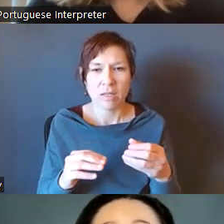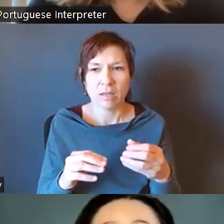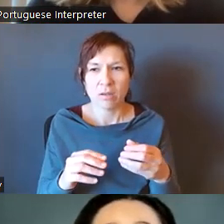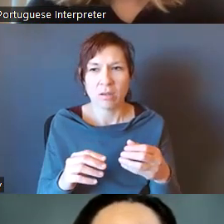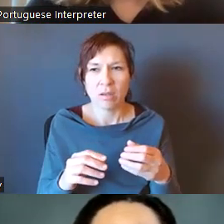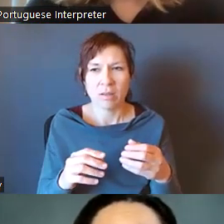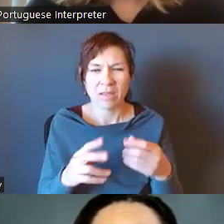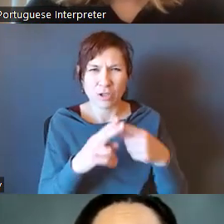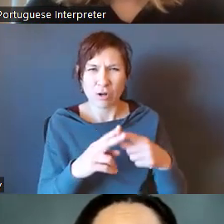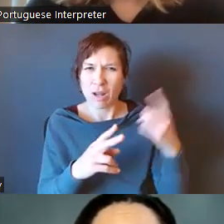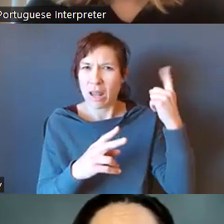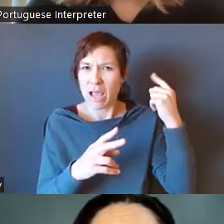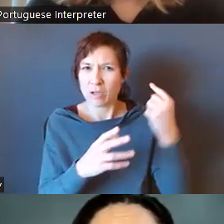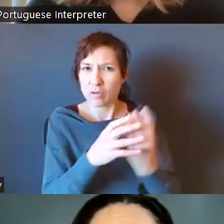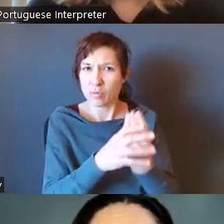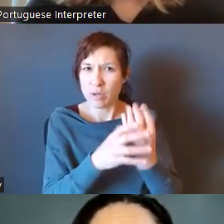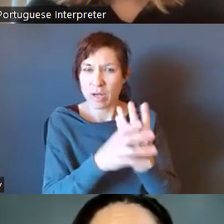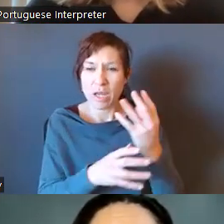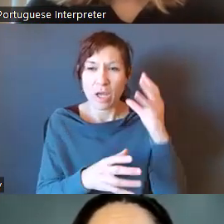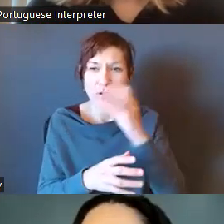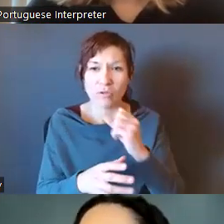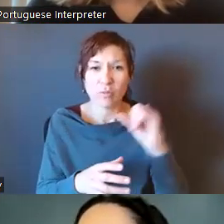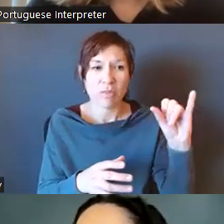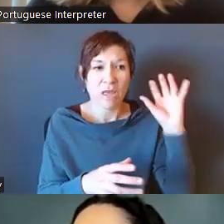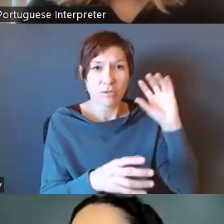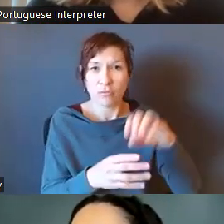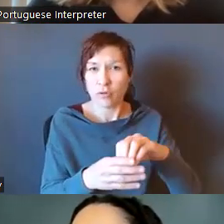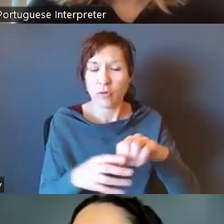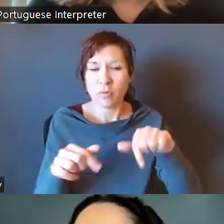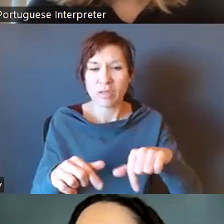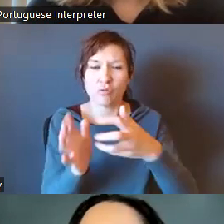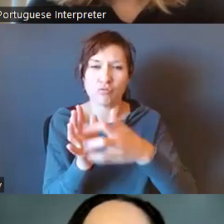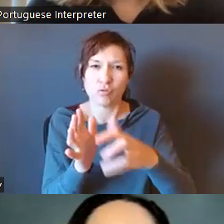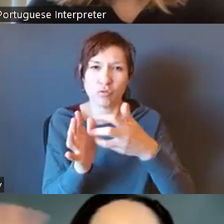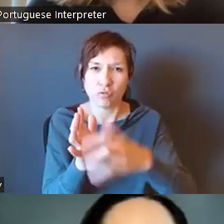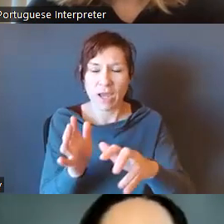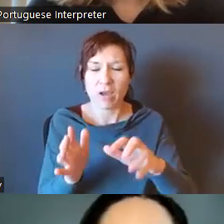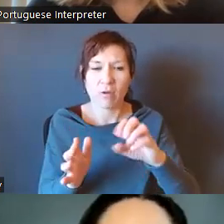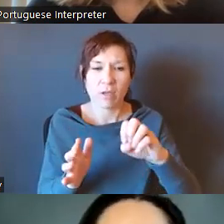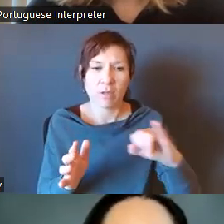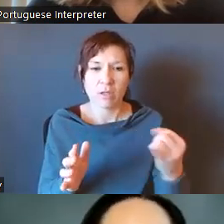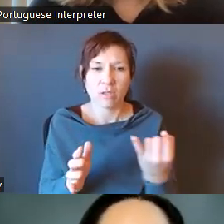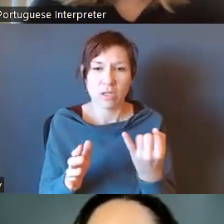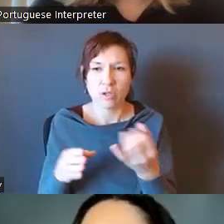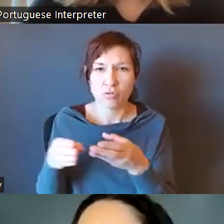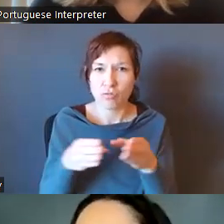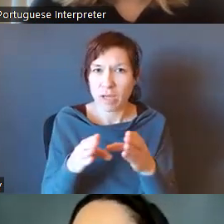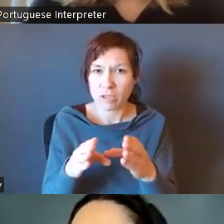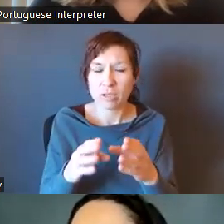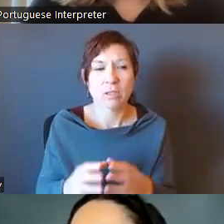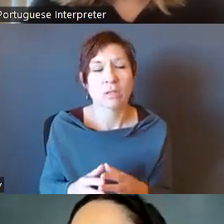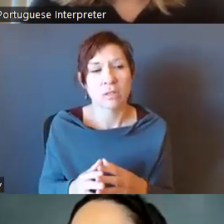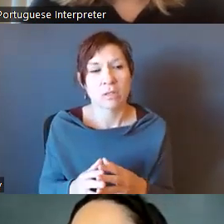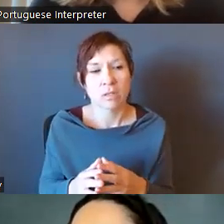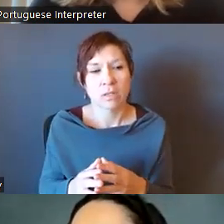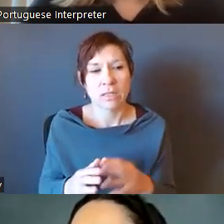were a part of the creation of this draft EJ strategy a strategy. So there's a huge array of comments, but